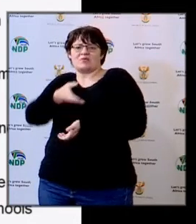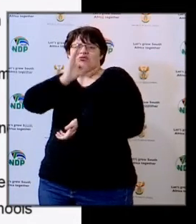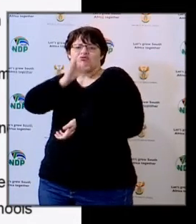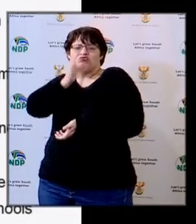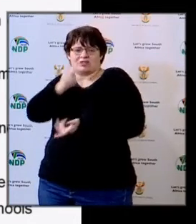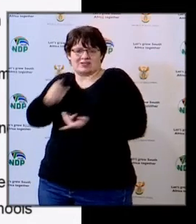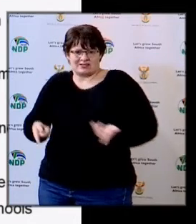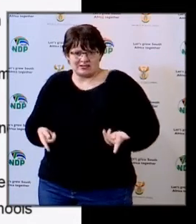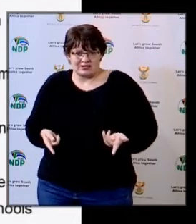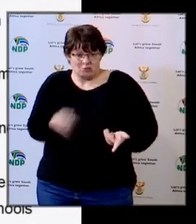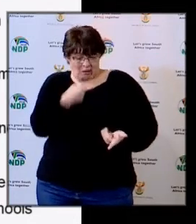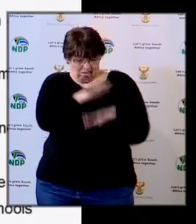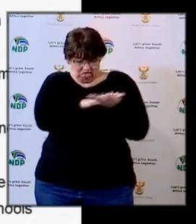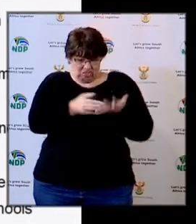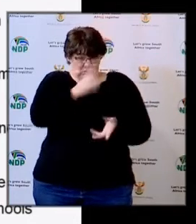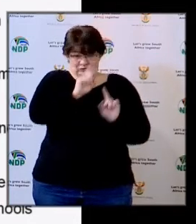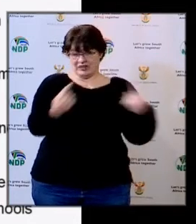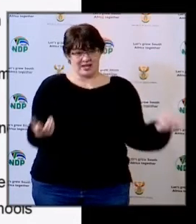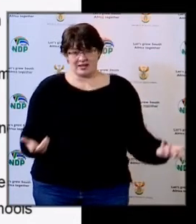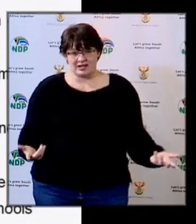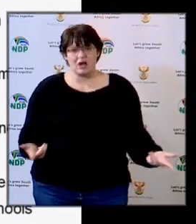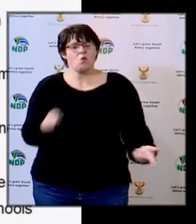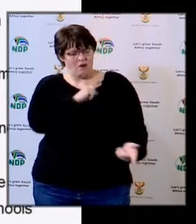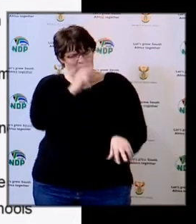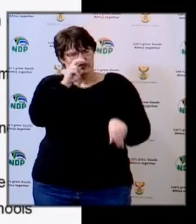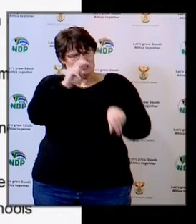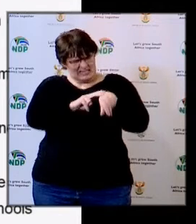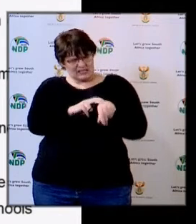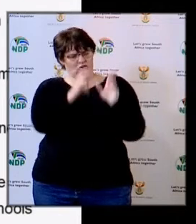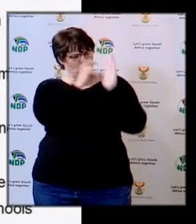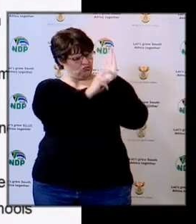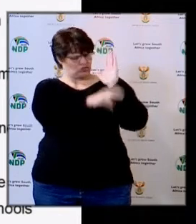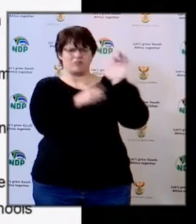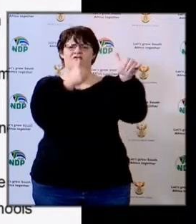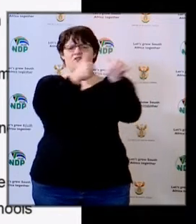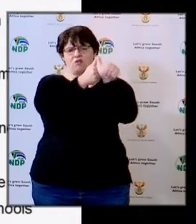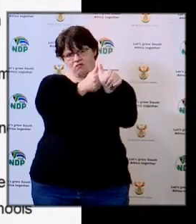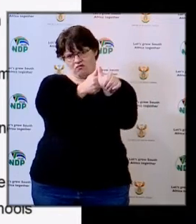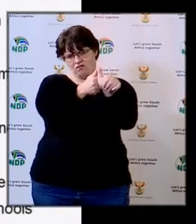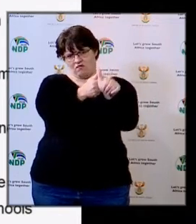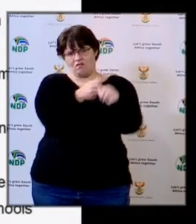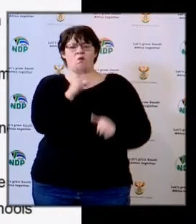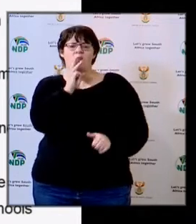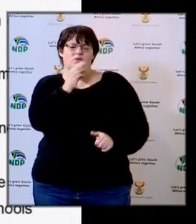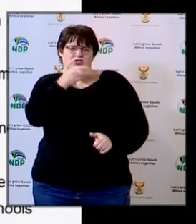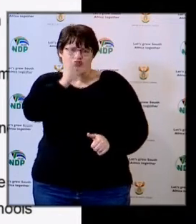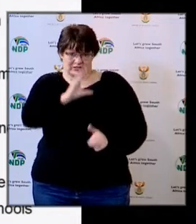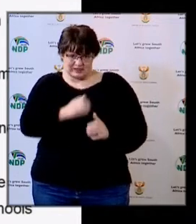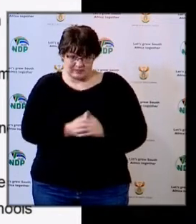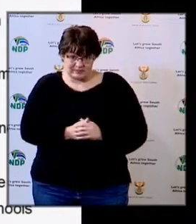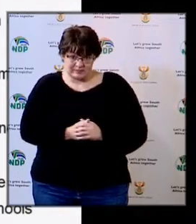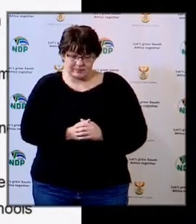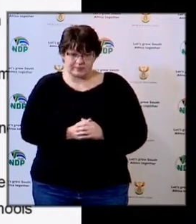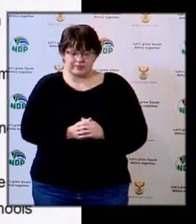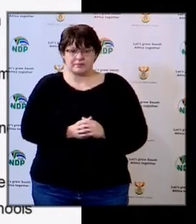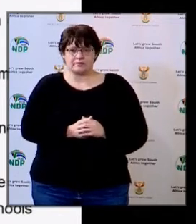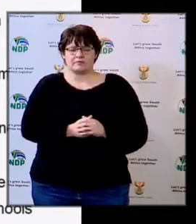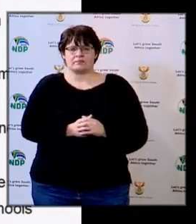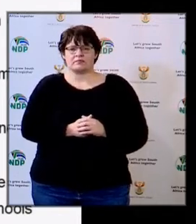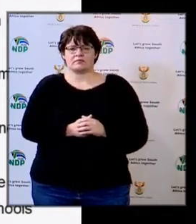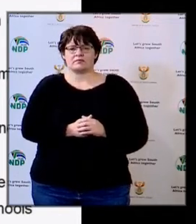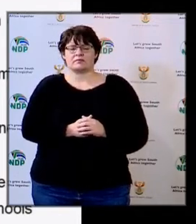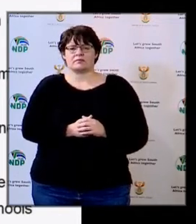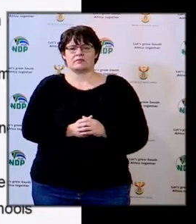drinking water that is compliant with South African National Standard 241 of drinking water. Some of the